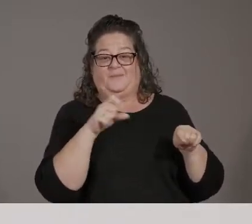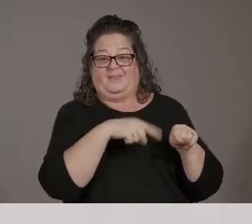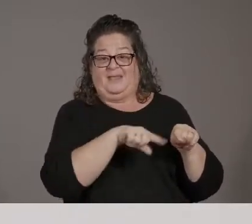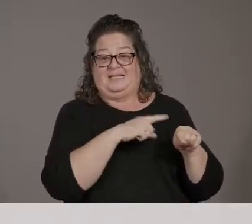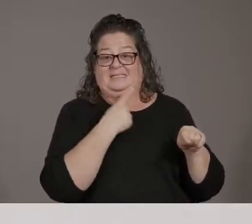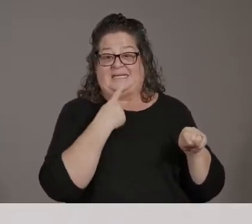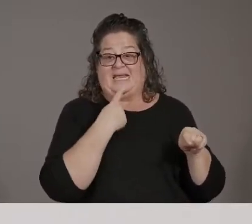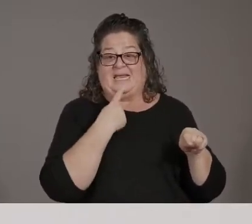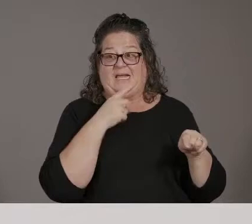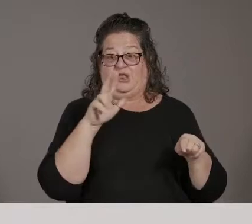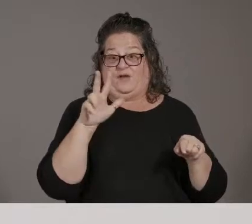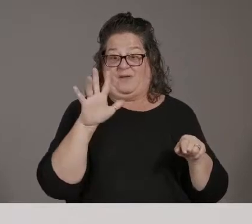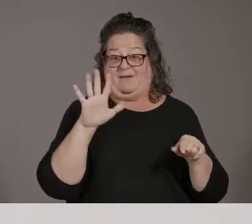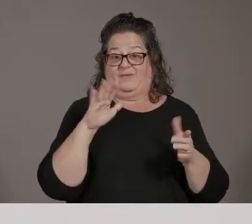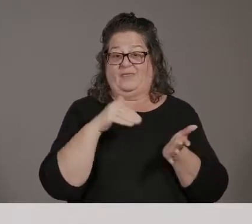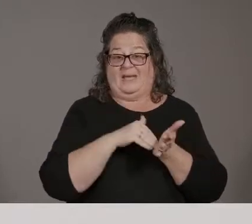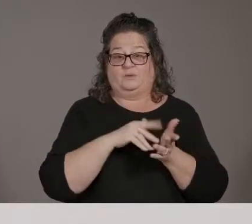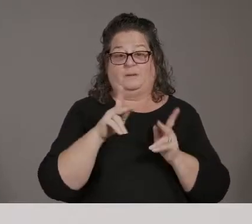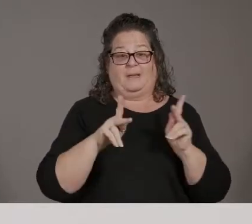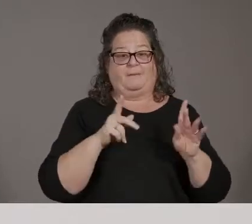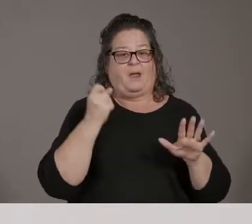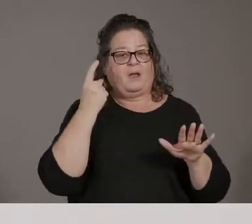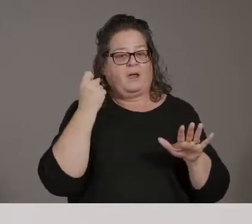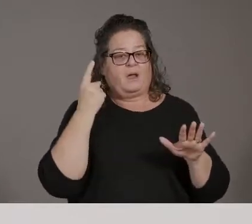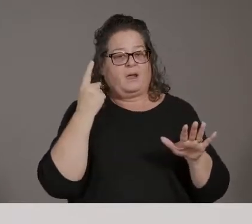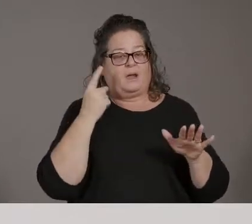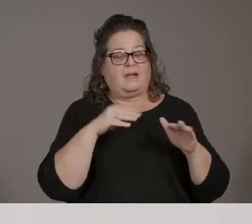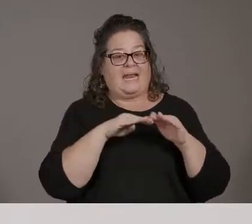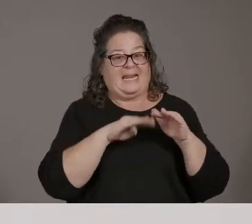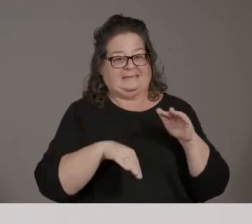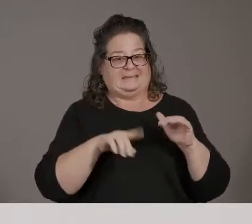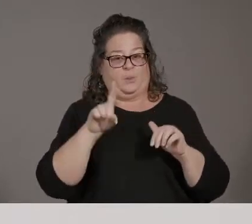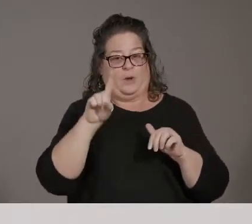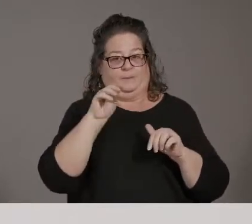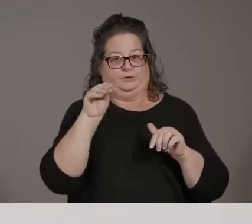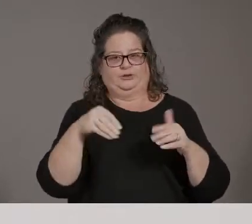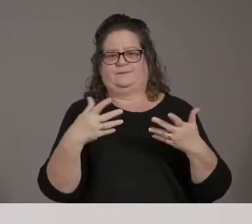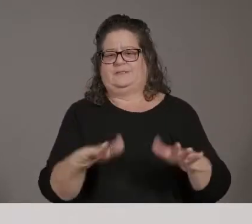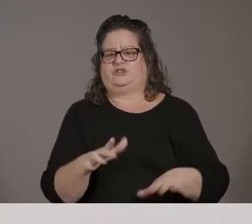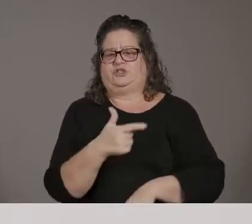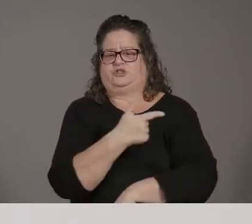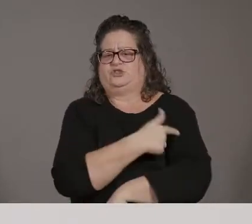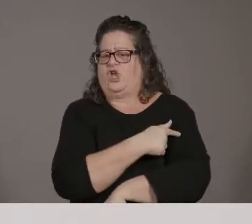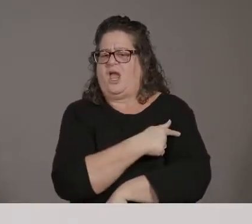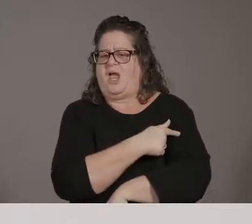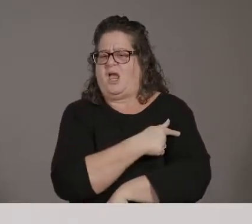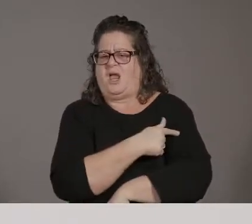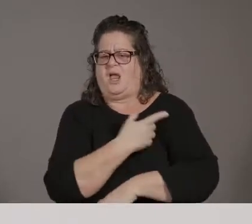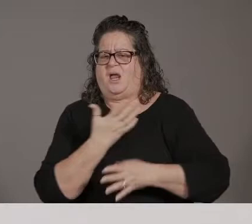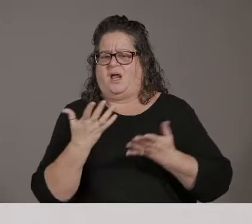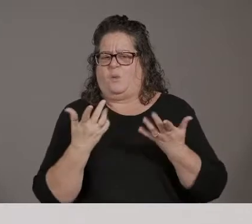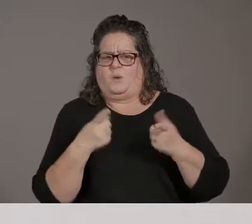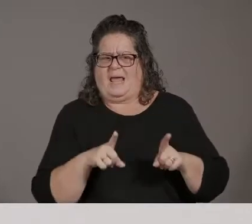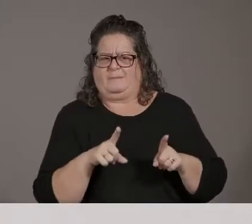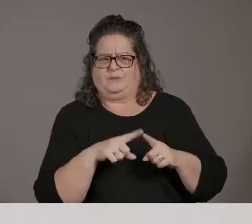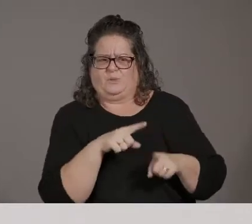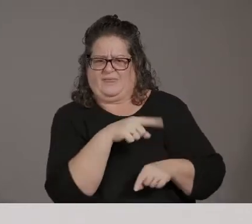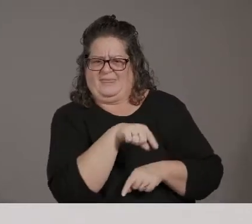less than 1% of their population had the vaccine. What is happening in the city? And at the same time,